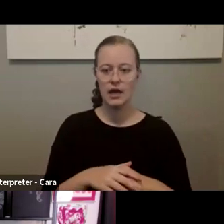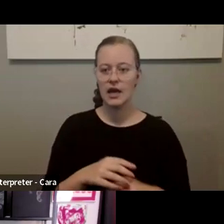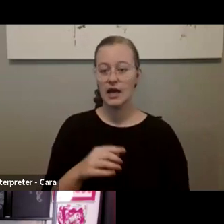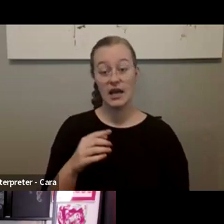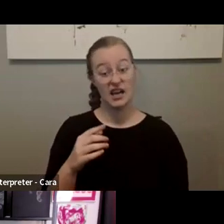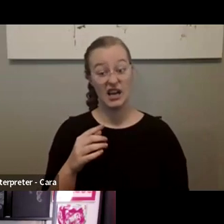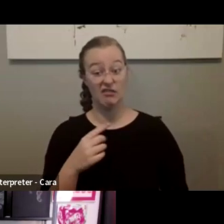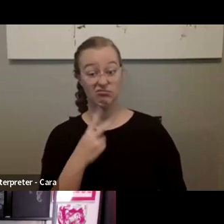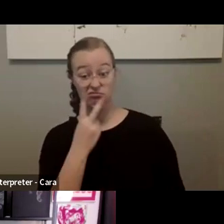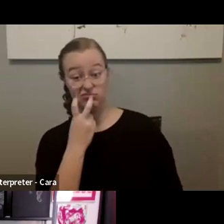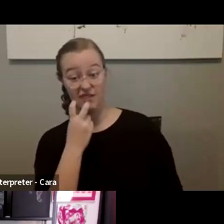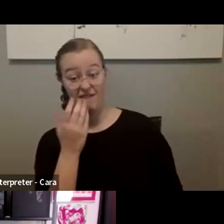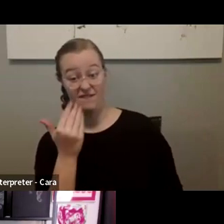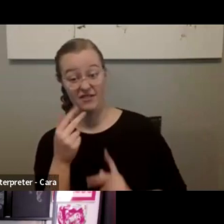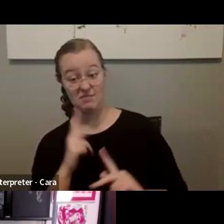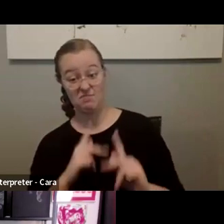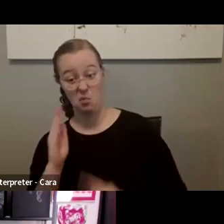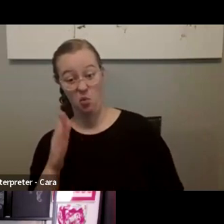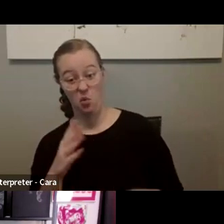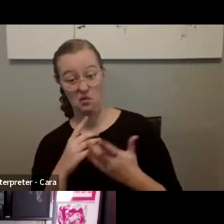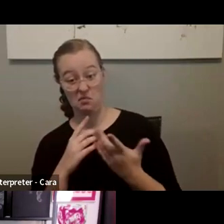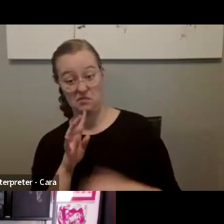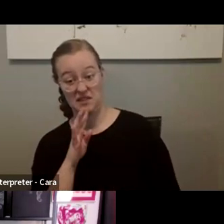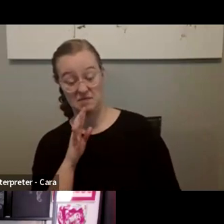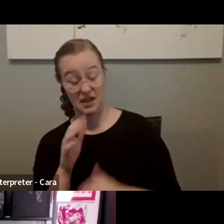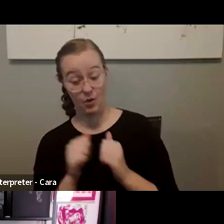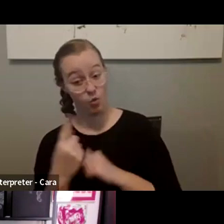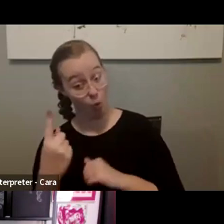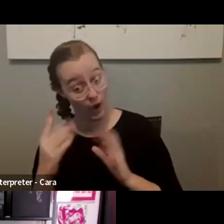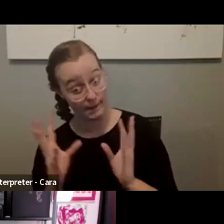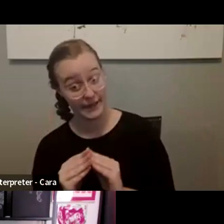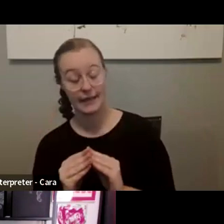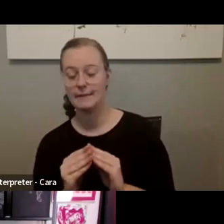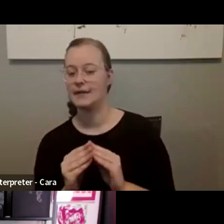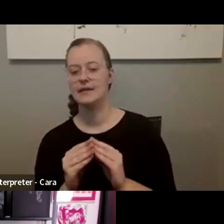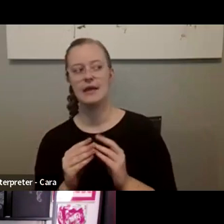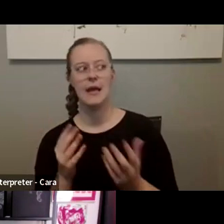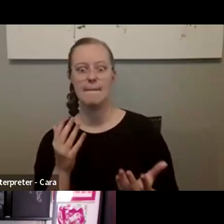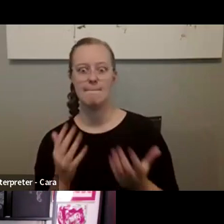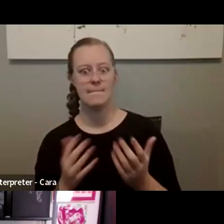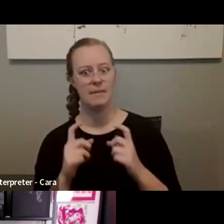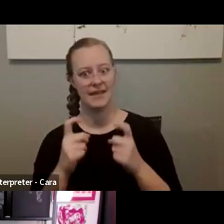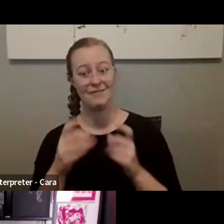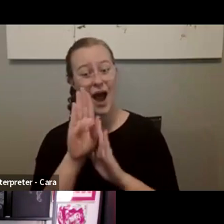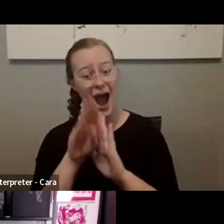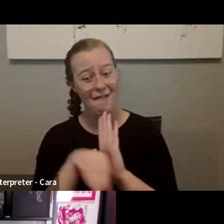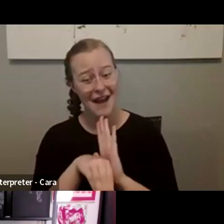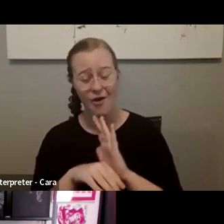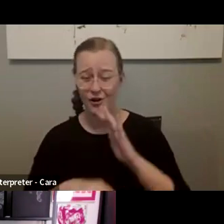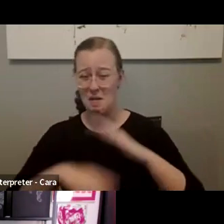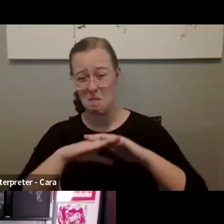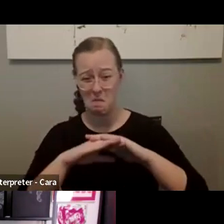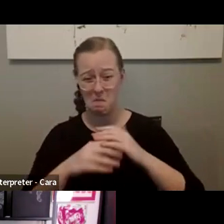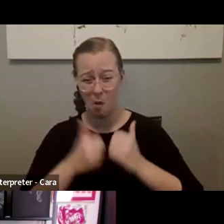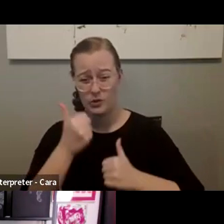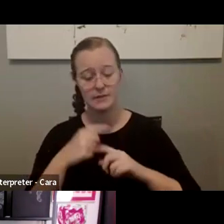people are going to be able to speak in a meeting with an office because they maybe will give you the most a half an hour, but sometimes it's as quick